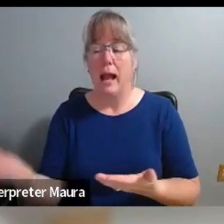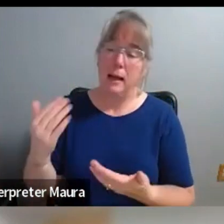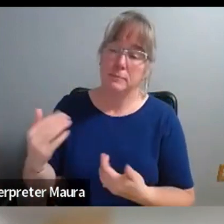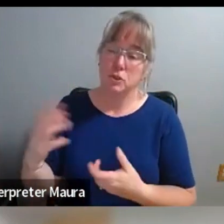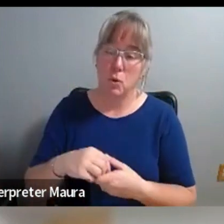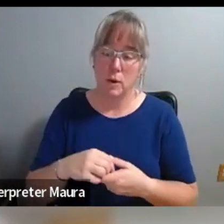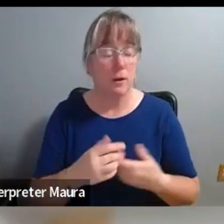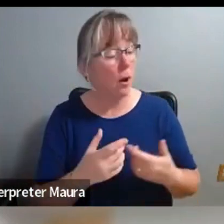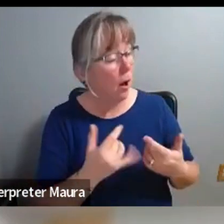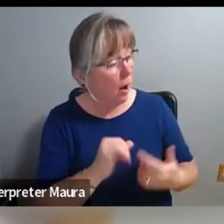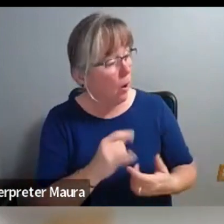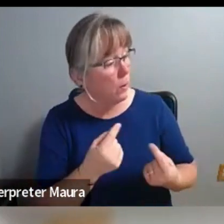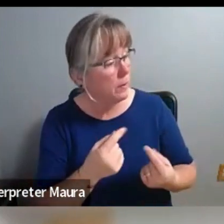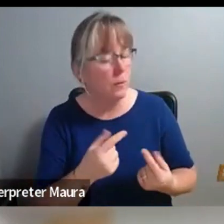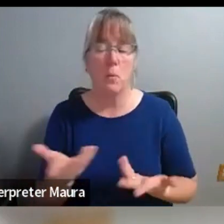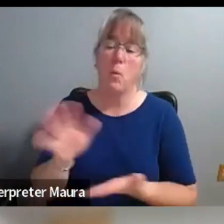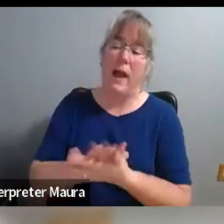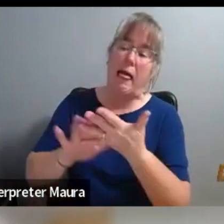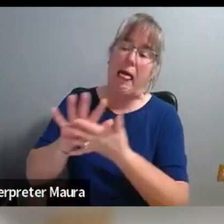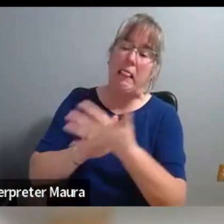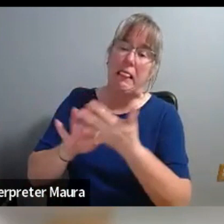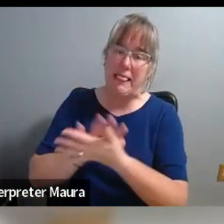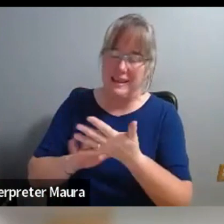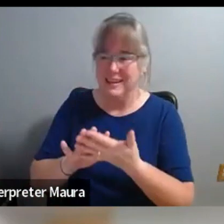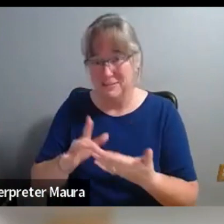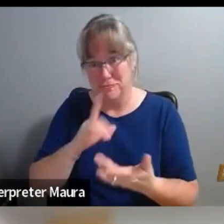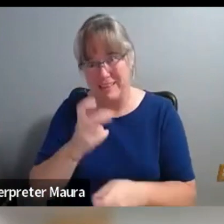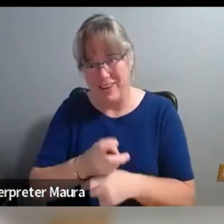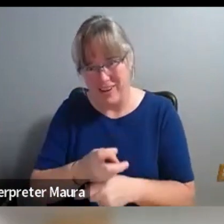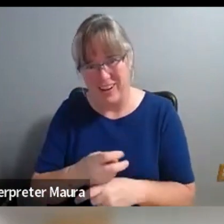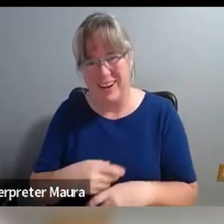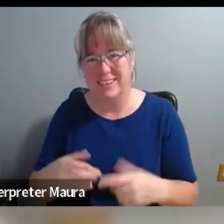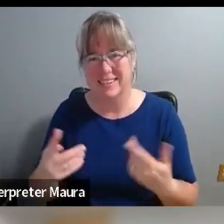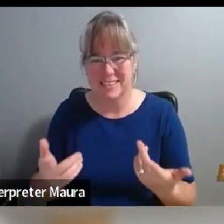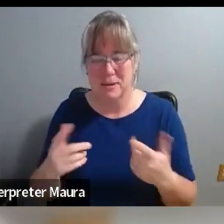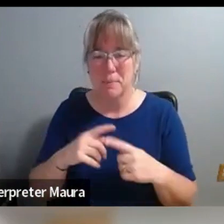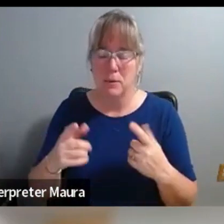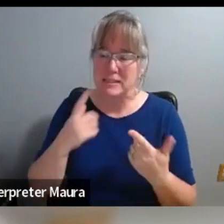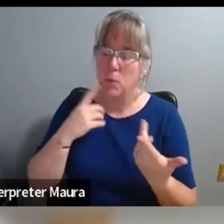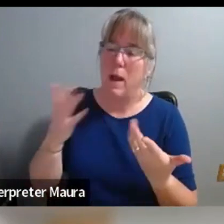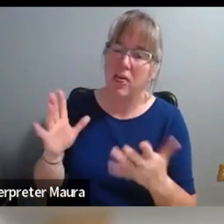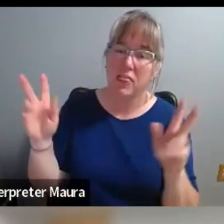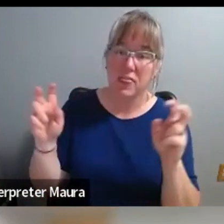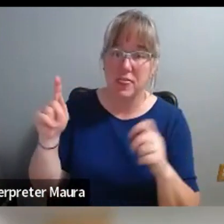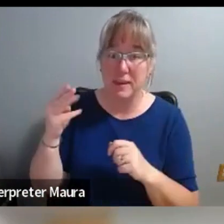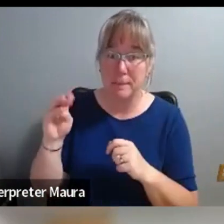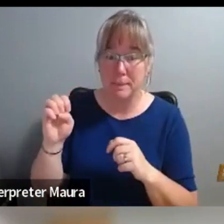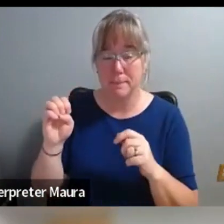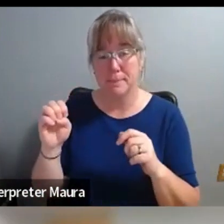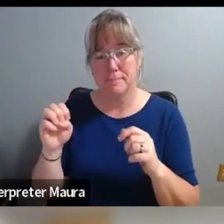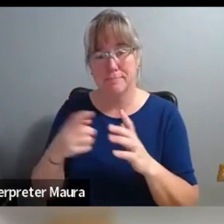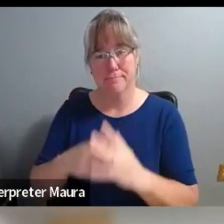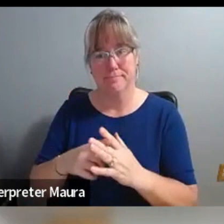think. And so I think we always had to have some kind of structure, some kind of ask, some kind of sort of thematic anchor or engine.